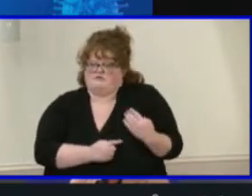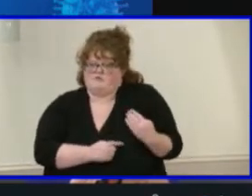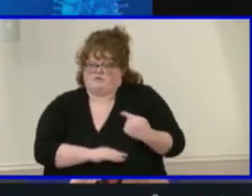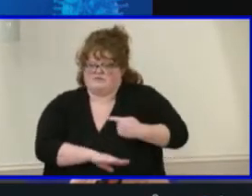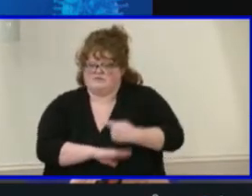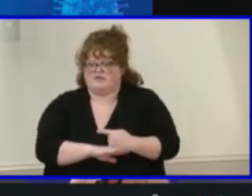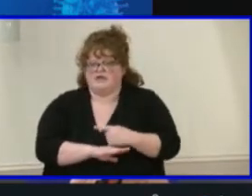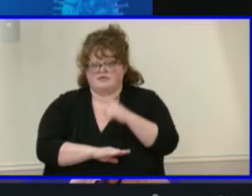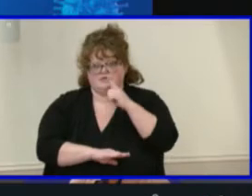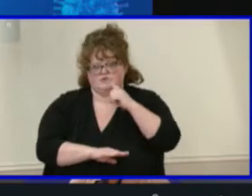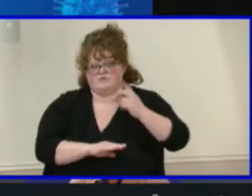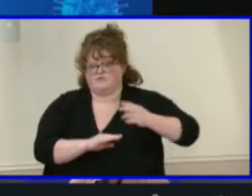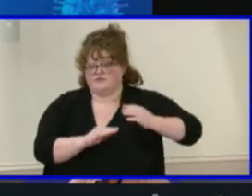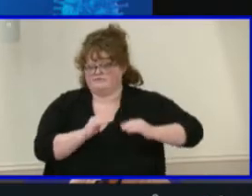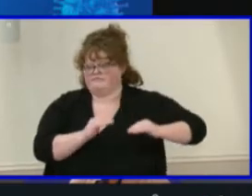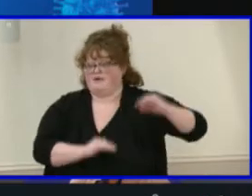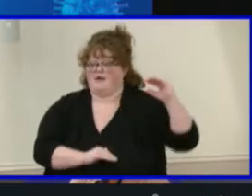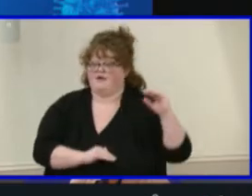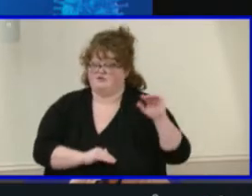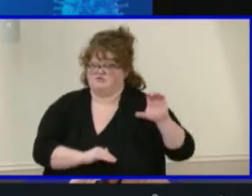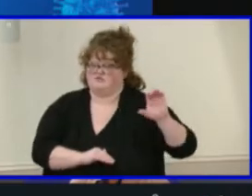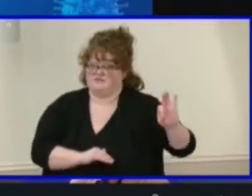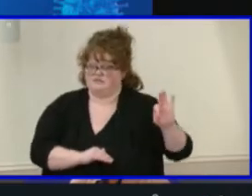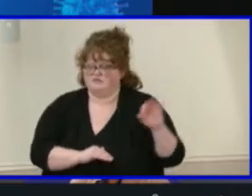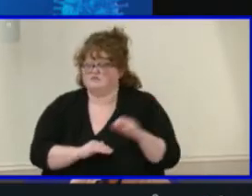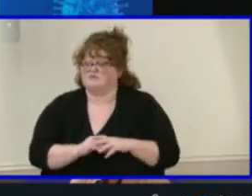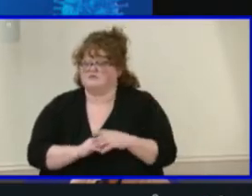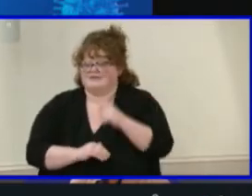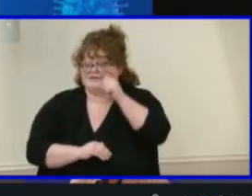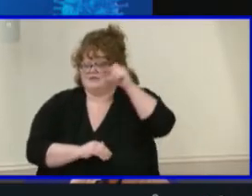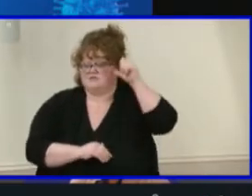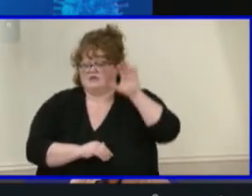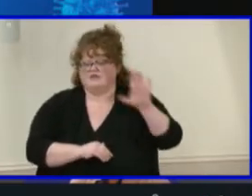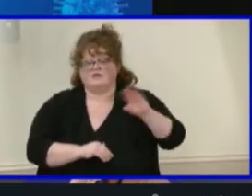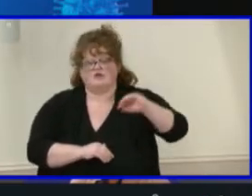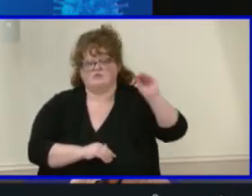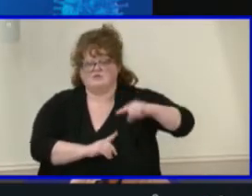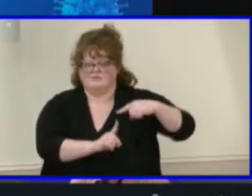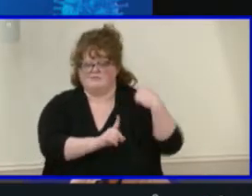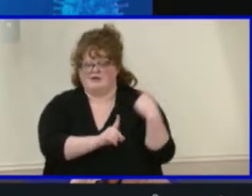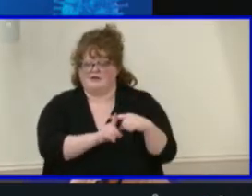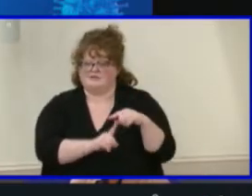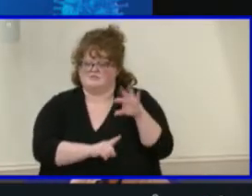significantly greater. As of yesterday, their percent positivity was up to 9.4.